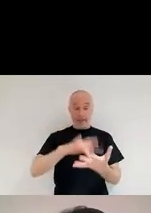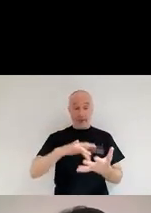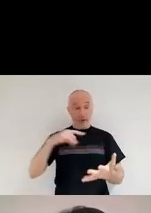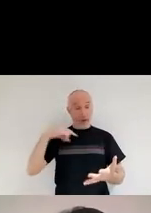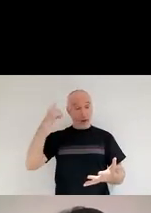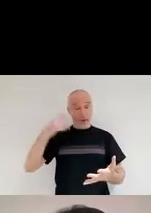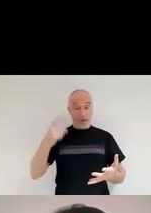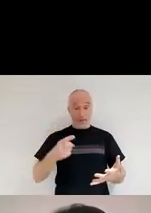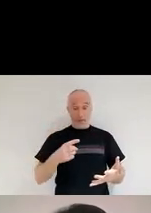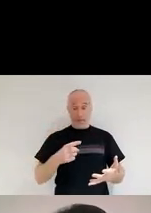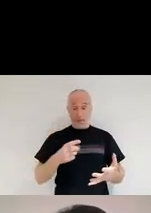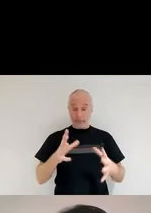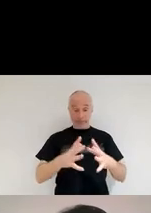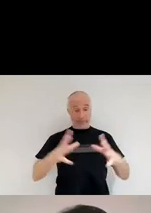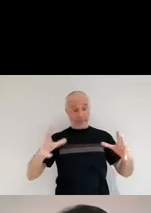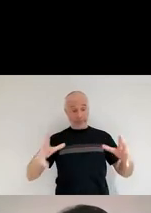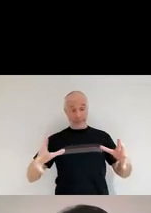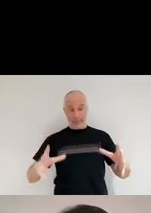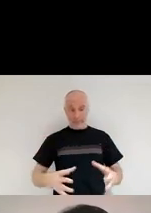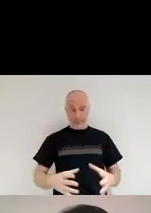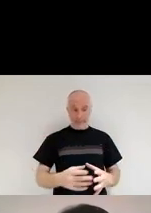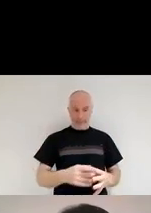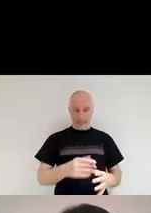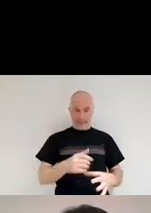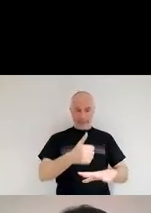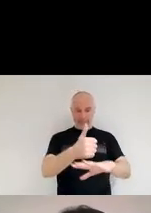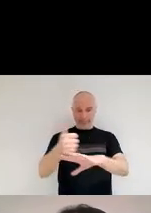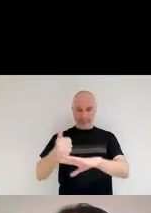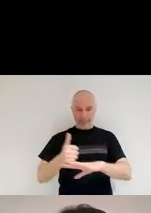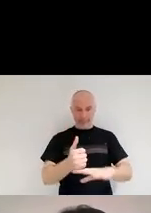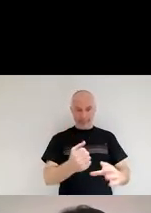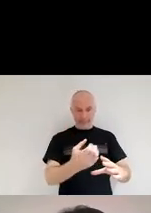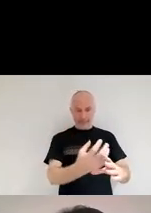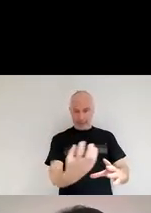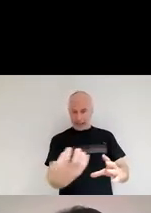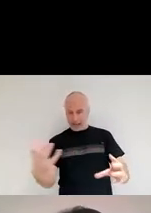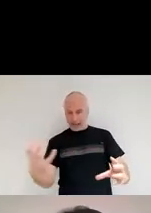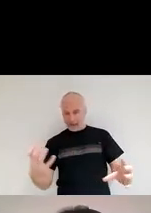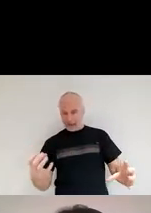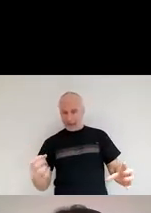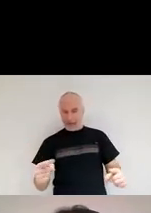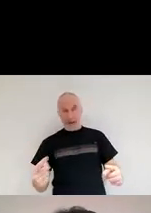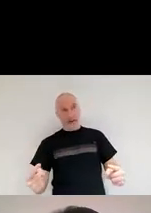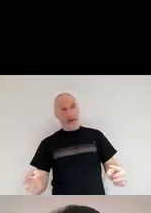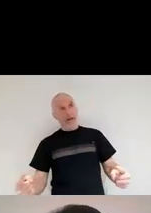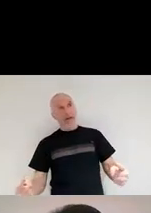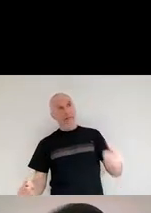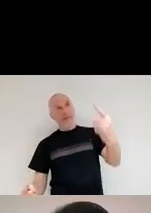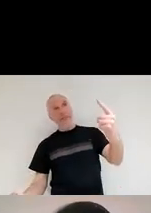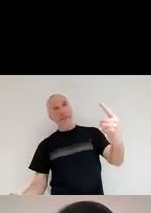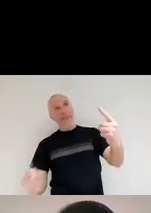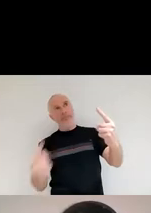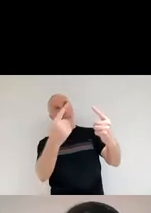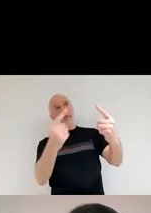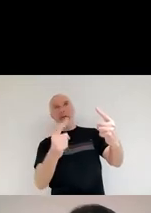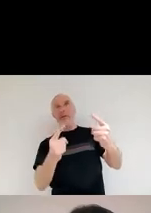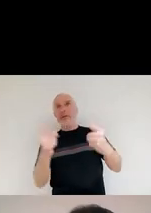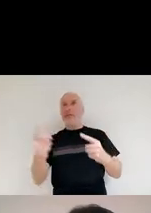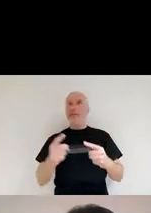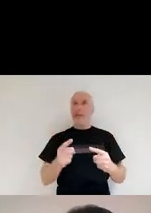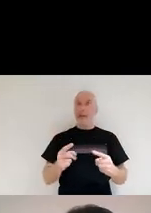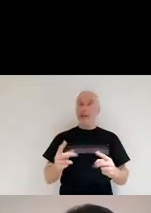even though we have very little radiation that gets through in the infrared, ALMA can still detect that just because it's such a big telescope.